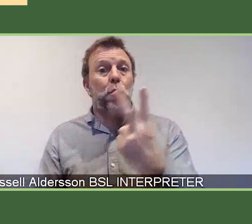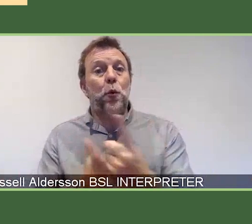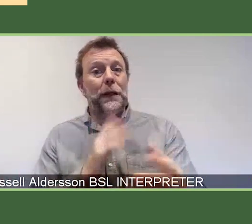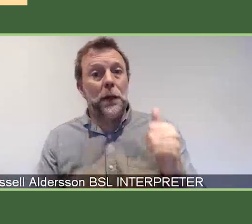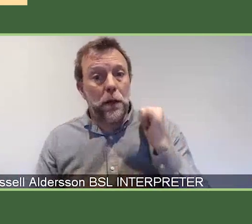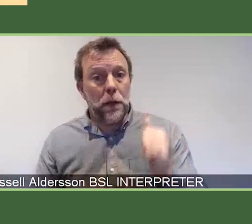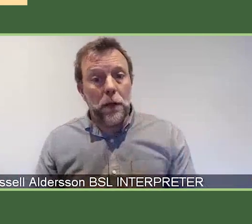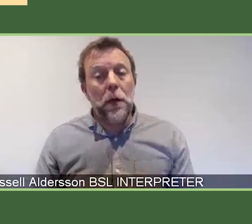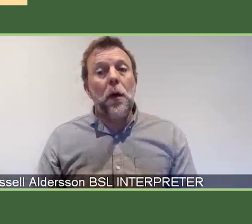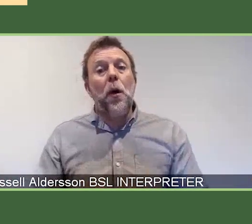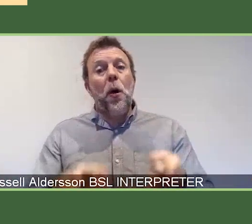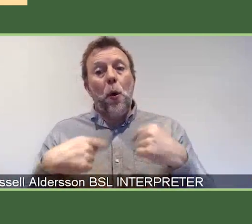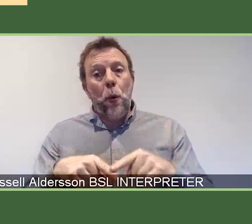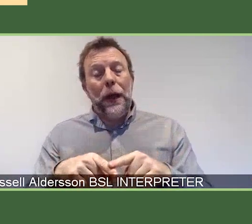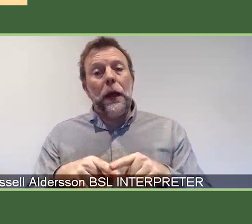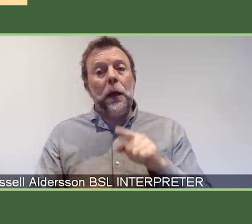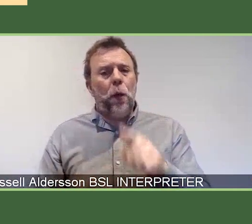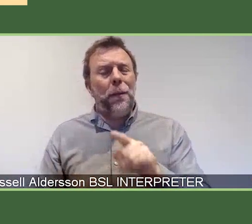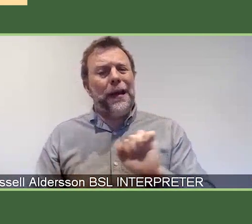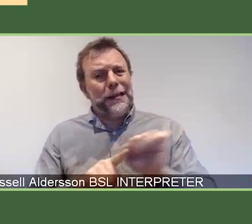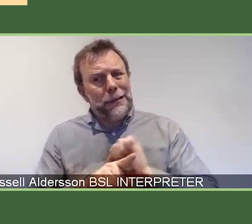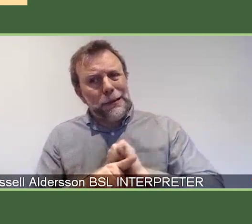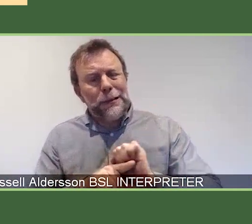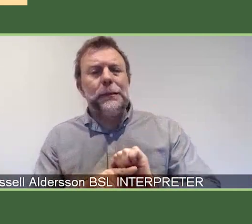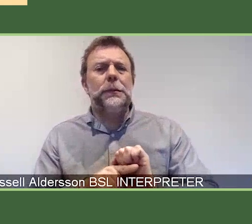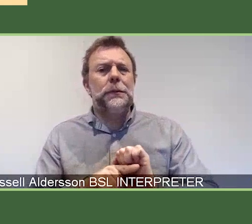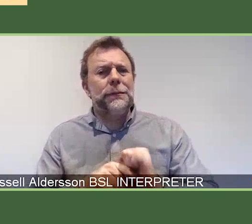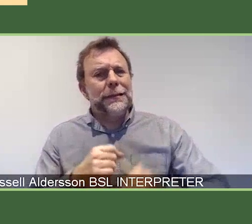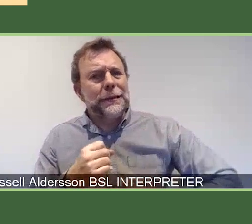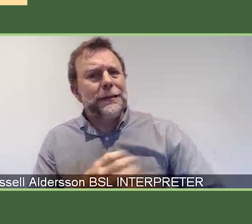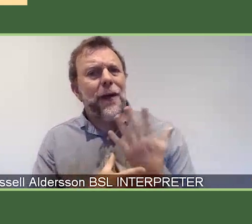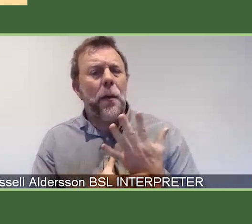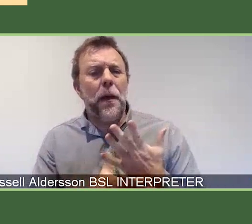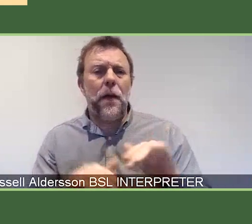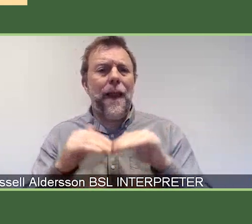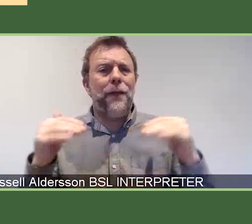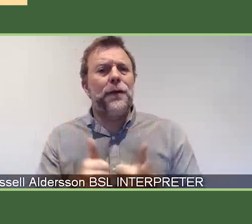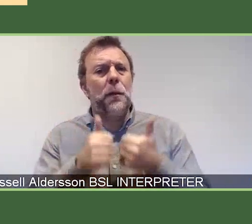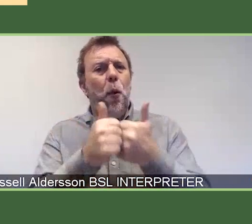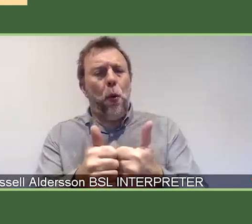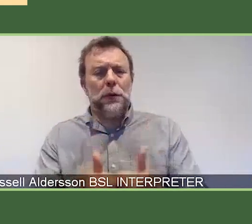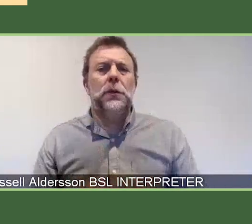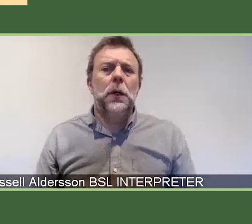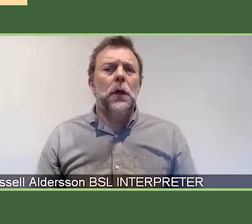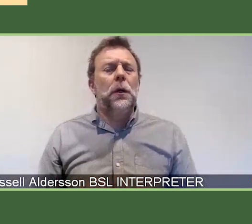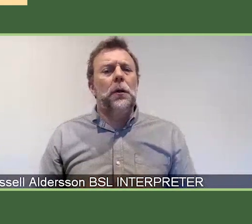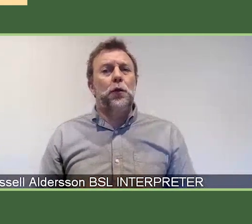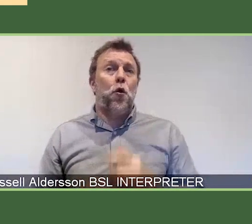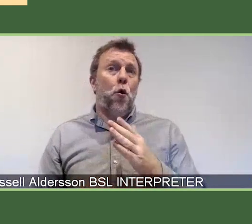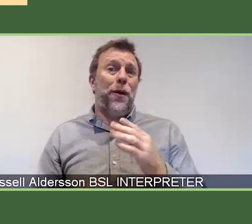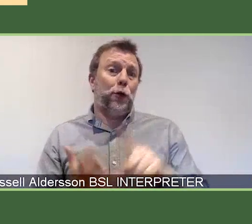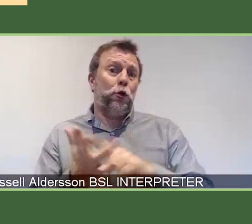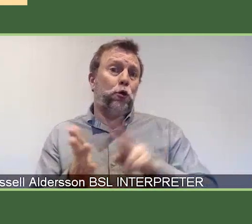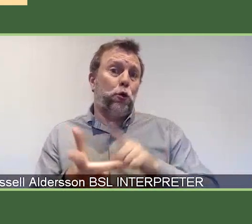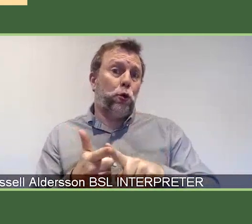And we'll be beefing up the level of support that we provide in the coming weeks. So I'd say by during May and